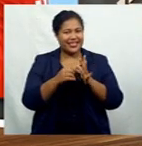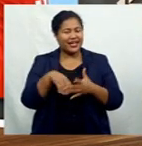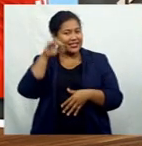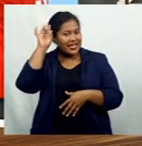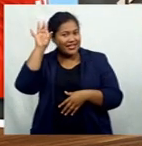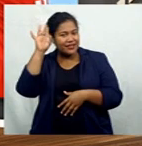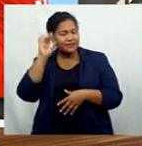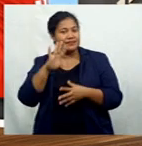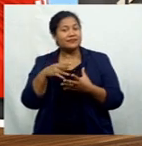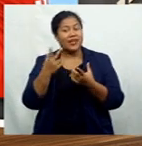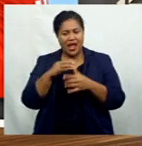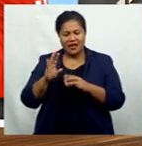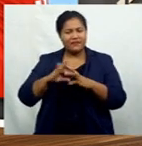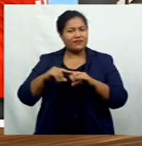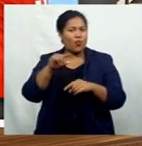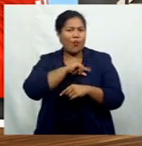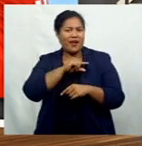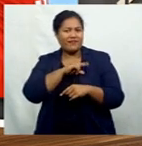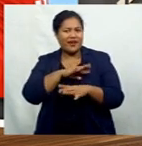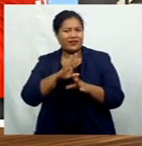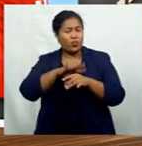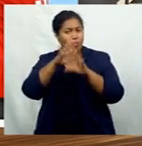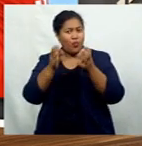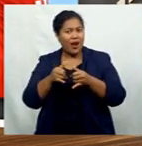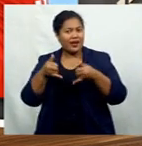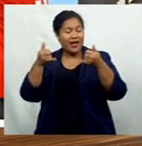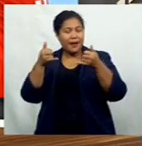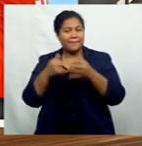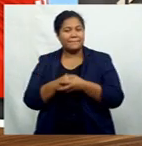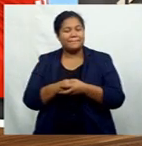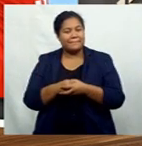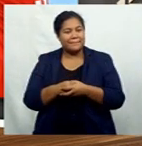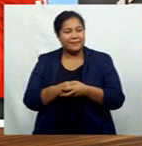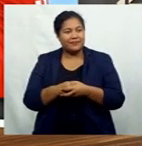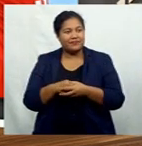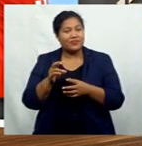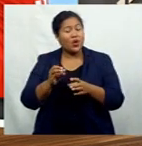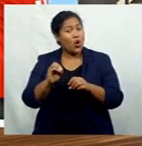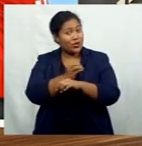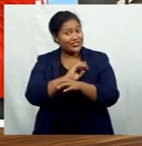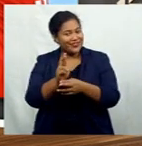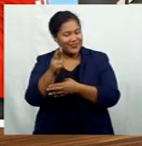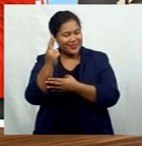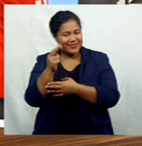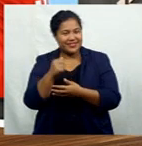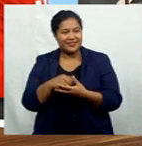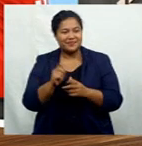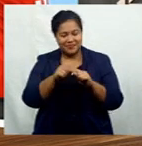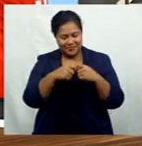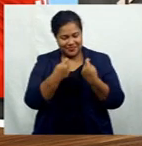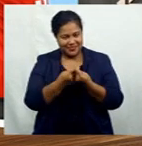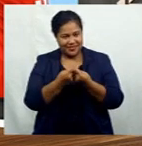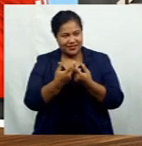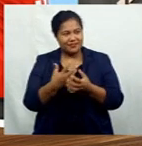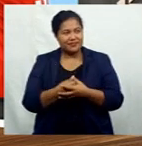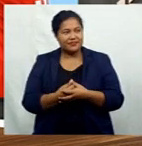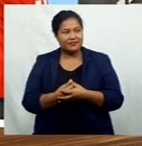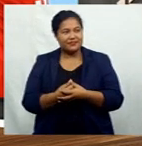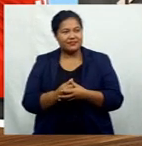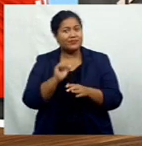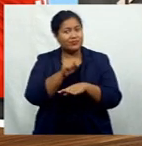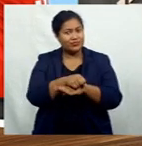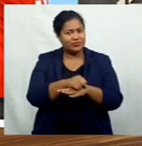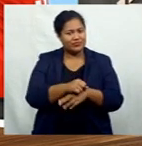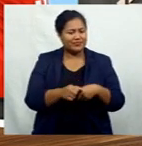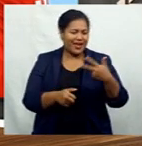Soccer World Cup after a hard-fought win over Mozambique. The Oceania representative team beat Mozambique eight goals